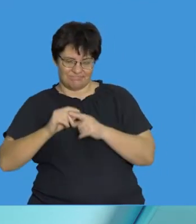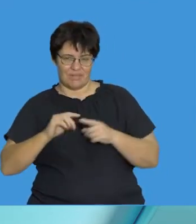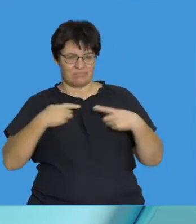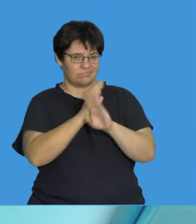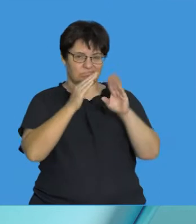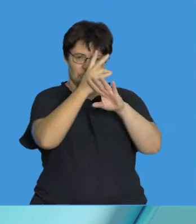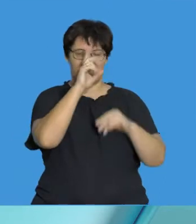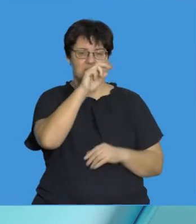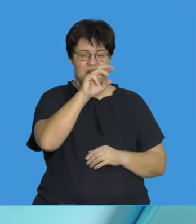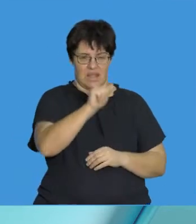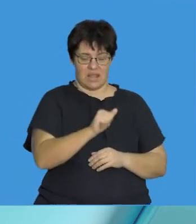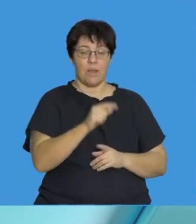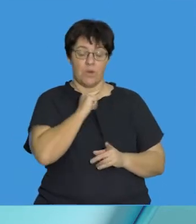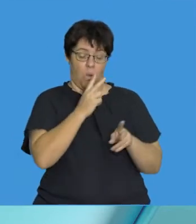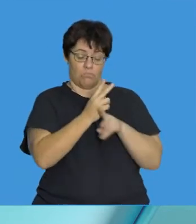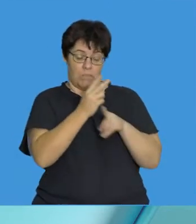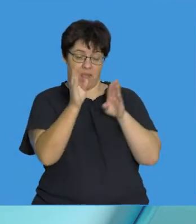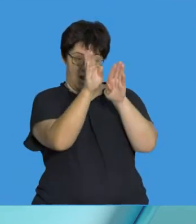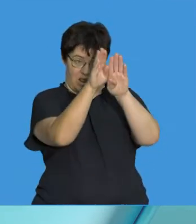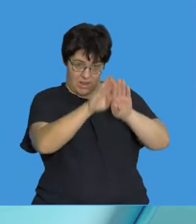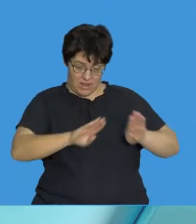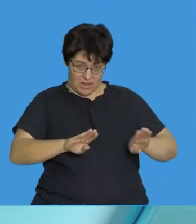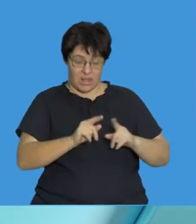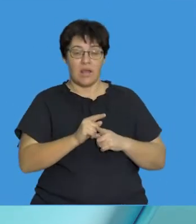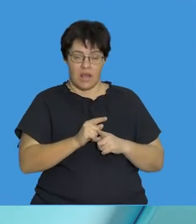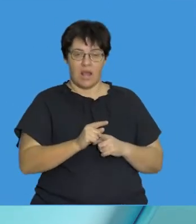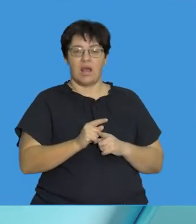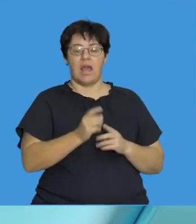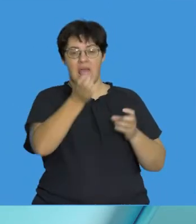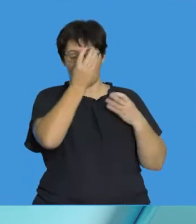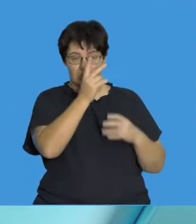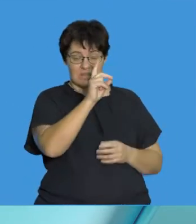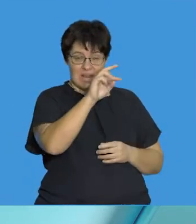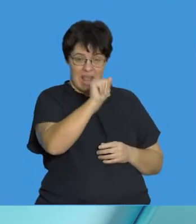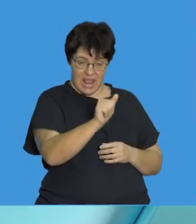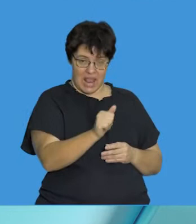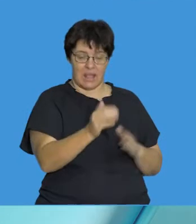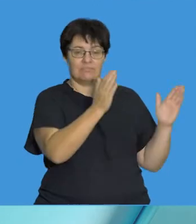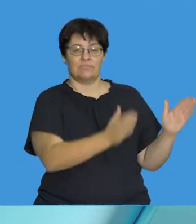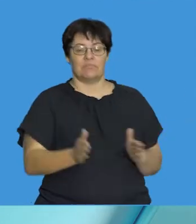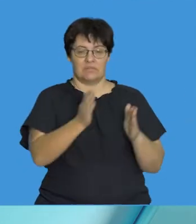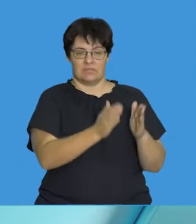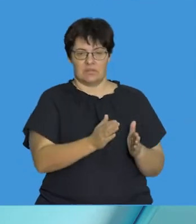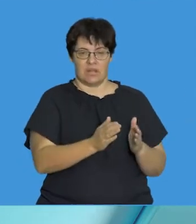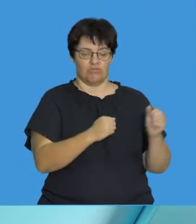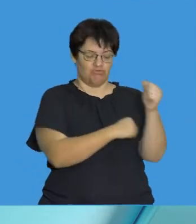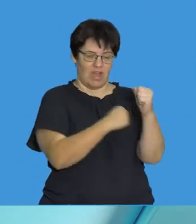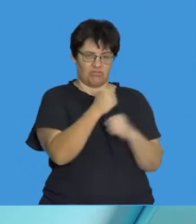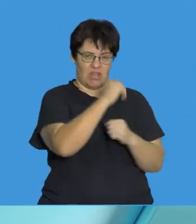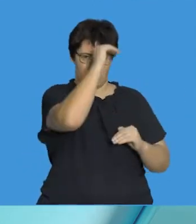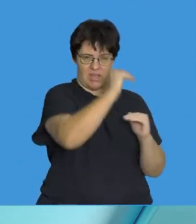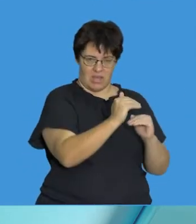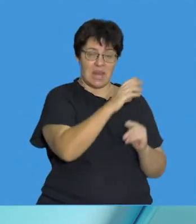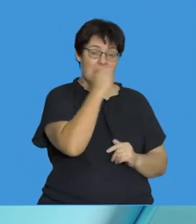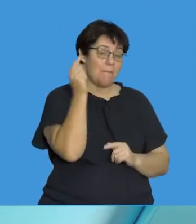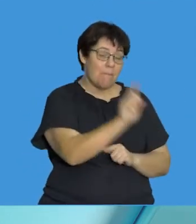When the cell prepares for cell division, it will arrange the genetic information or the DNA into compact structures